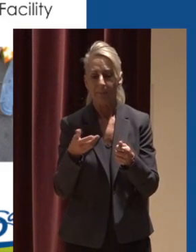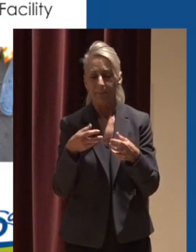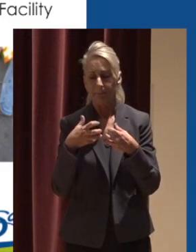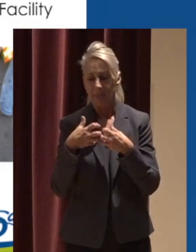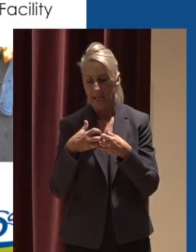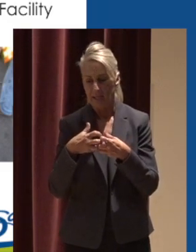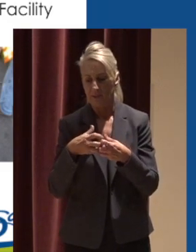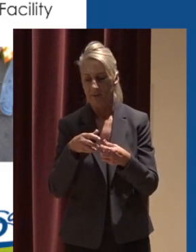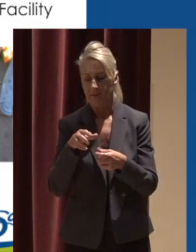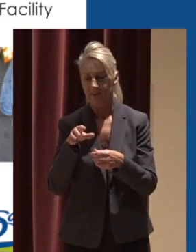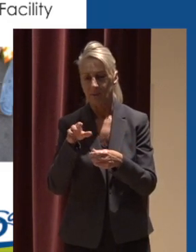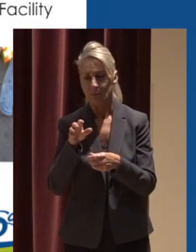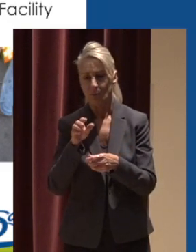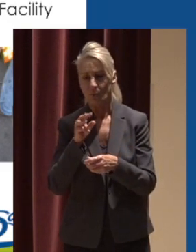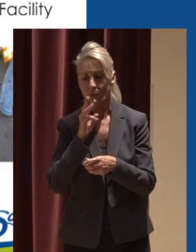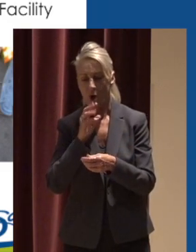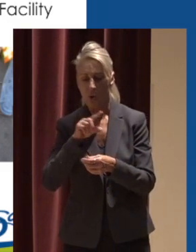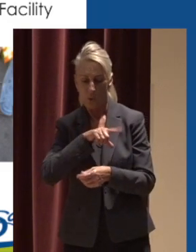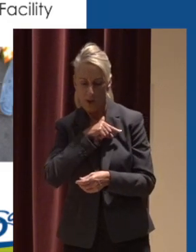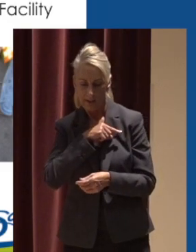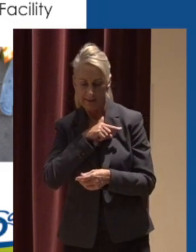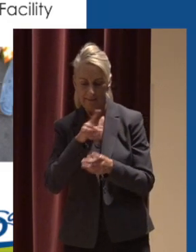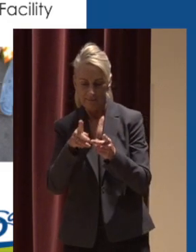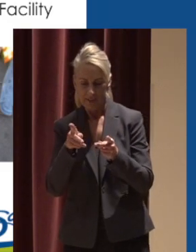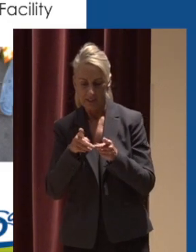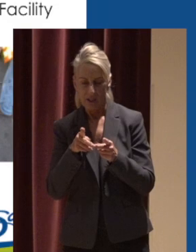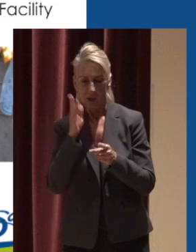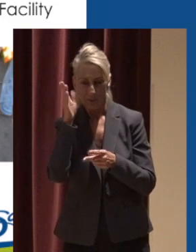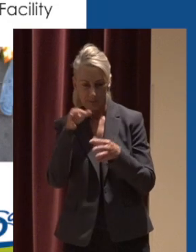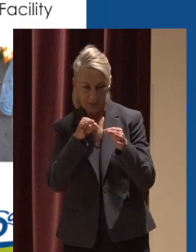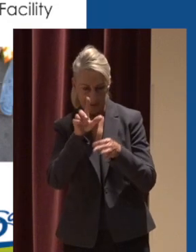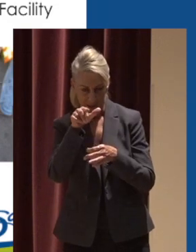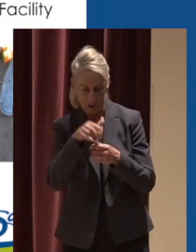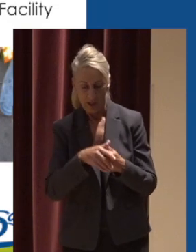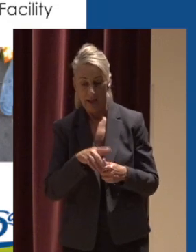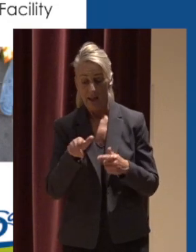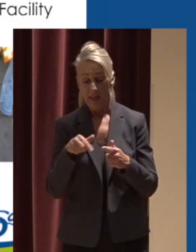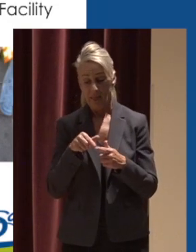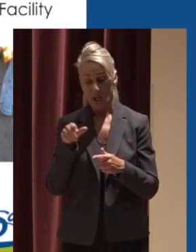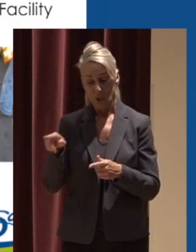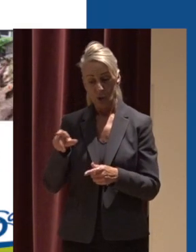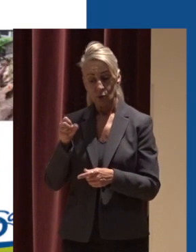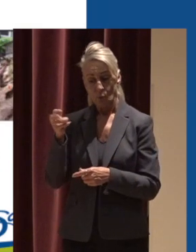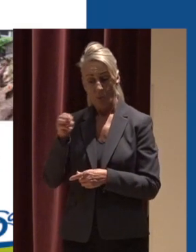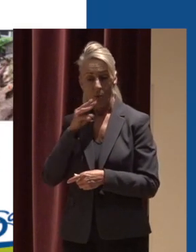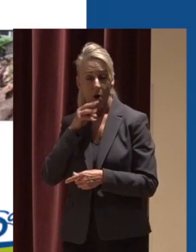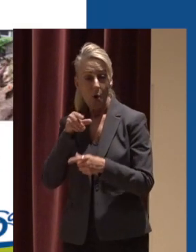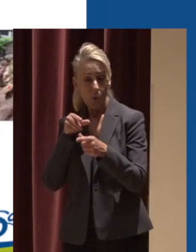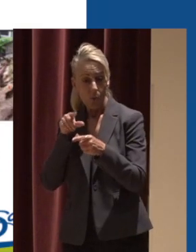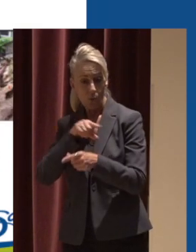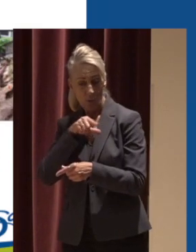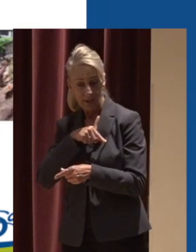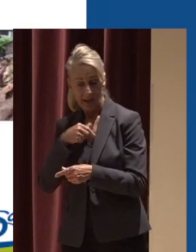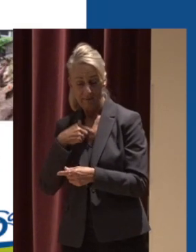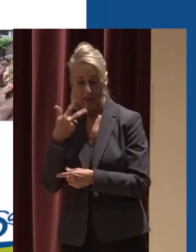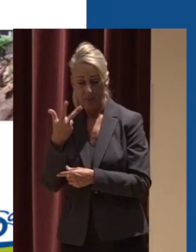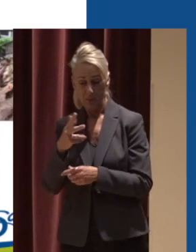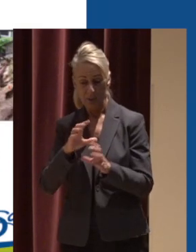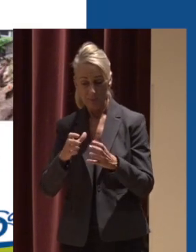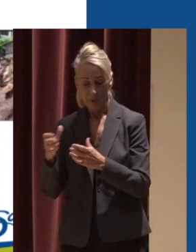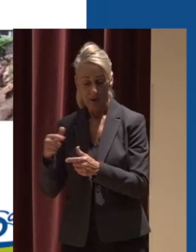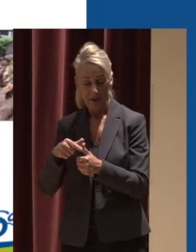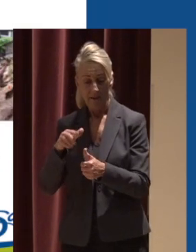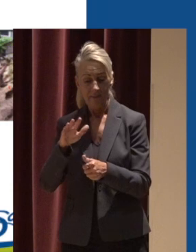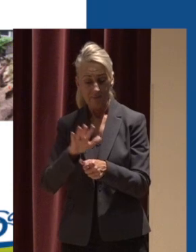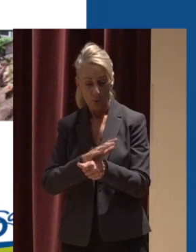quality facilities which we'll learn a little bit about later then there's our stormwater quality work group which consists of three functional work groups of full